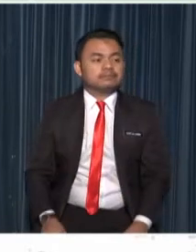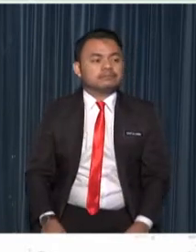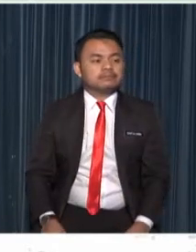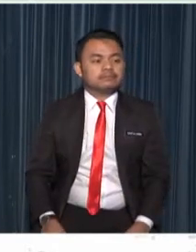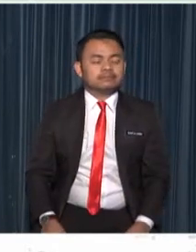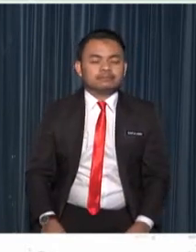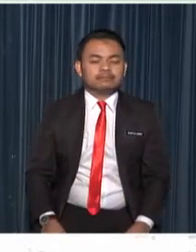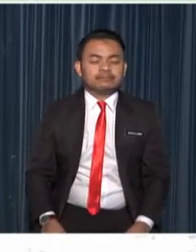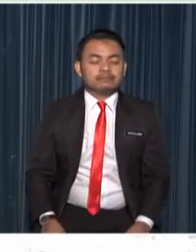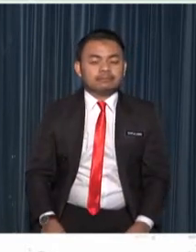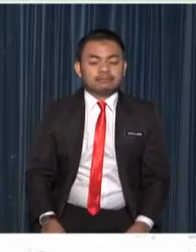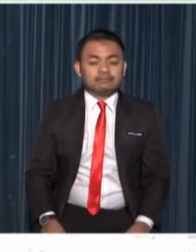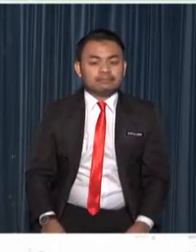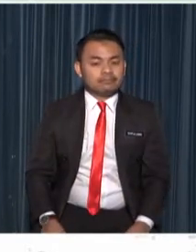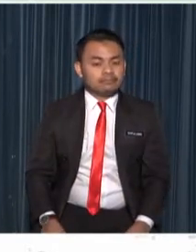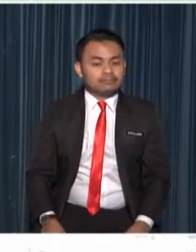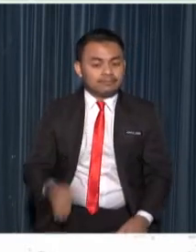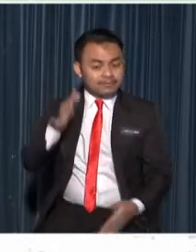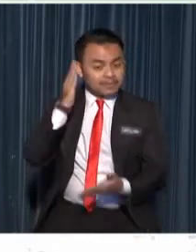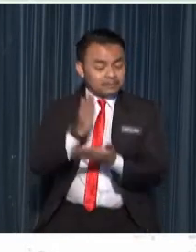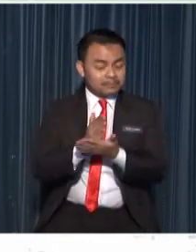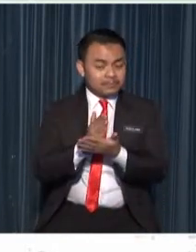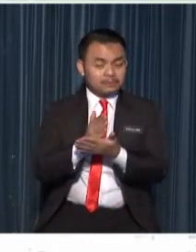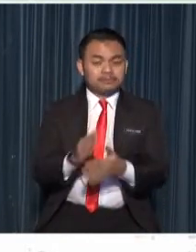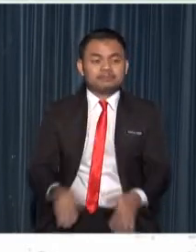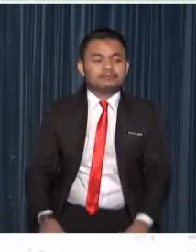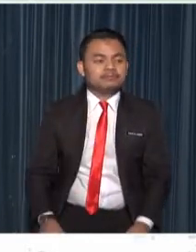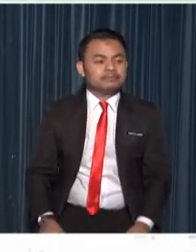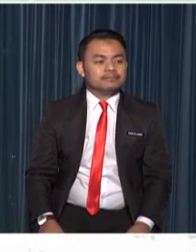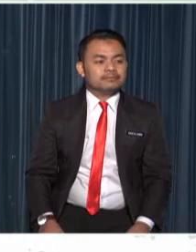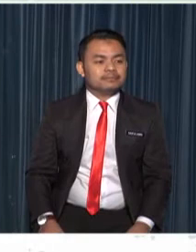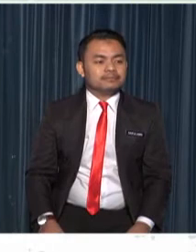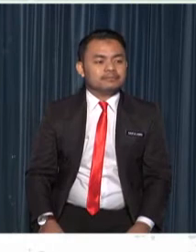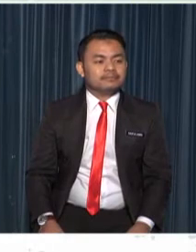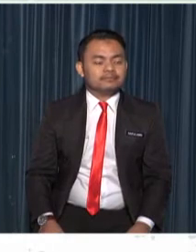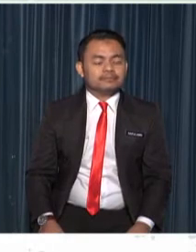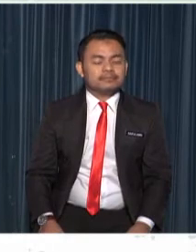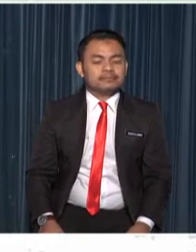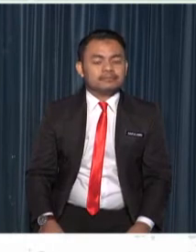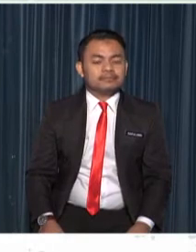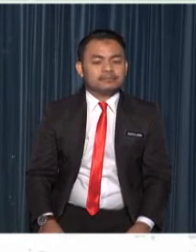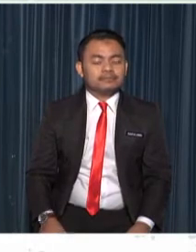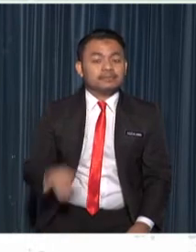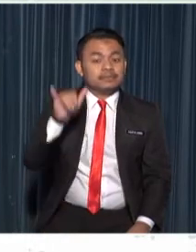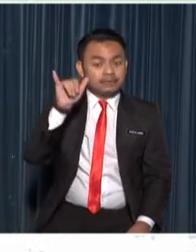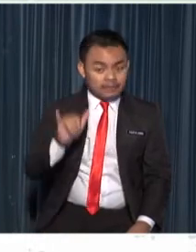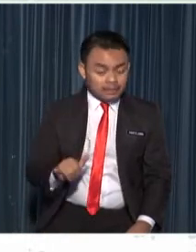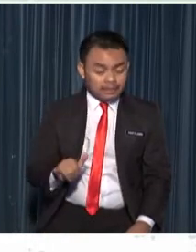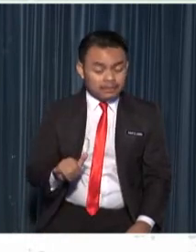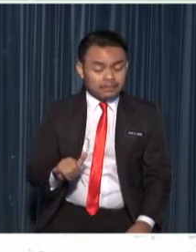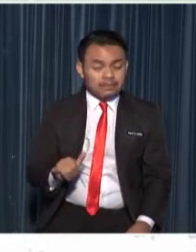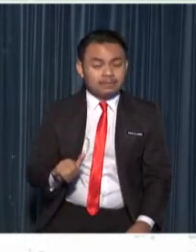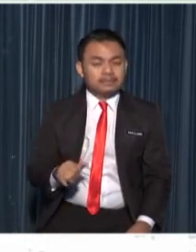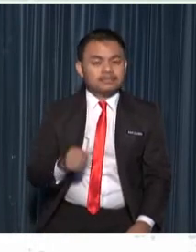time is up time is yes that's